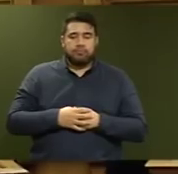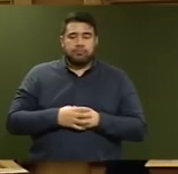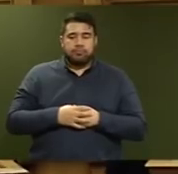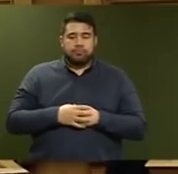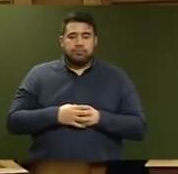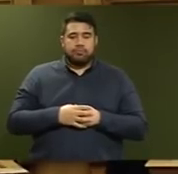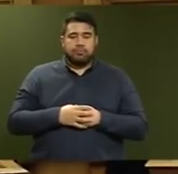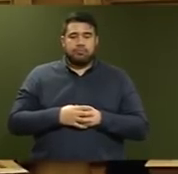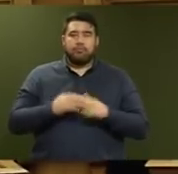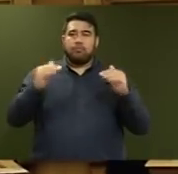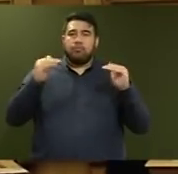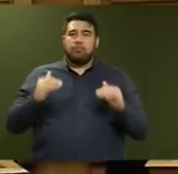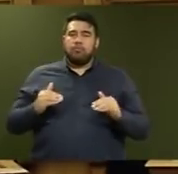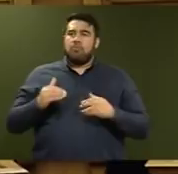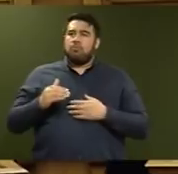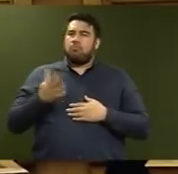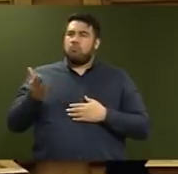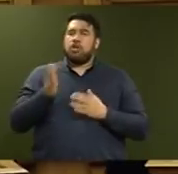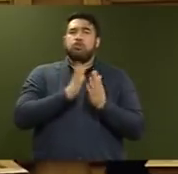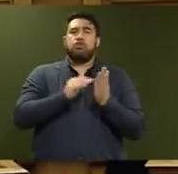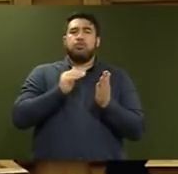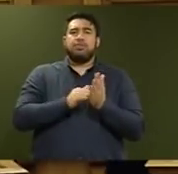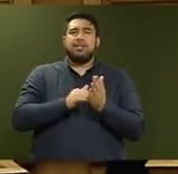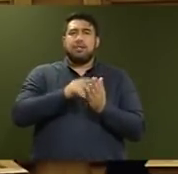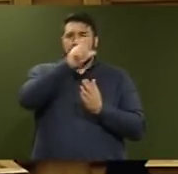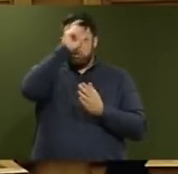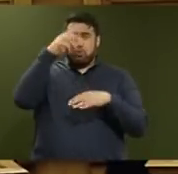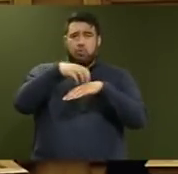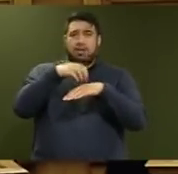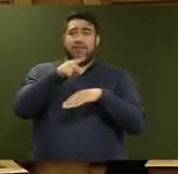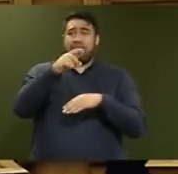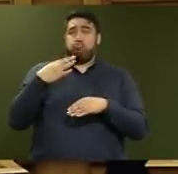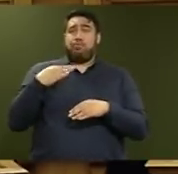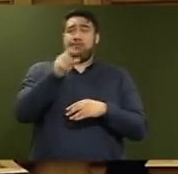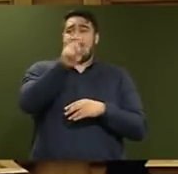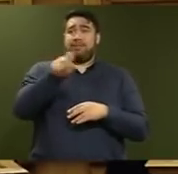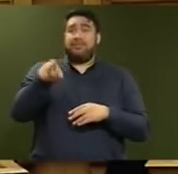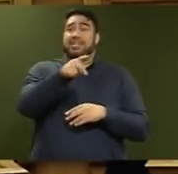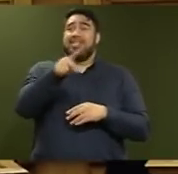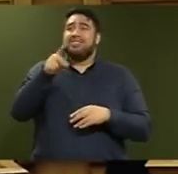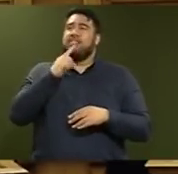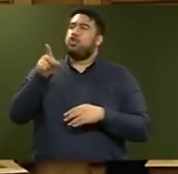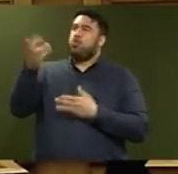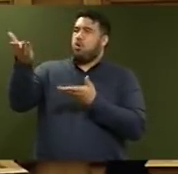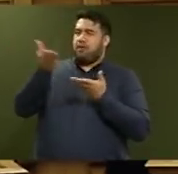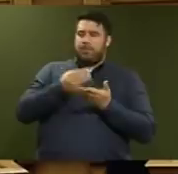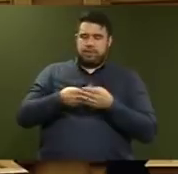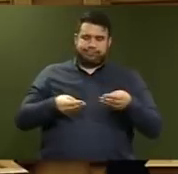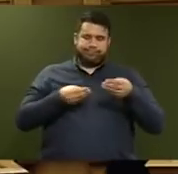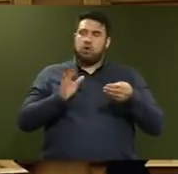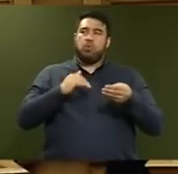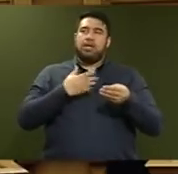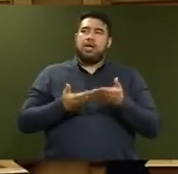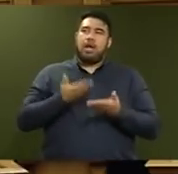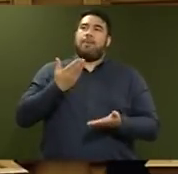Does he accept that when NZNO representatives have reiterated that a revised offer would require more money to be ratified,